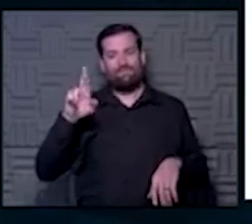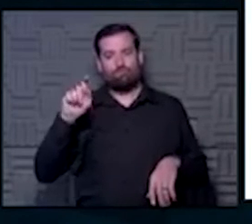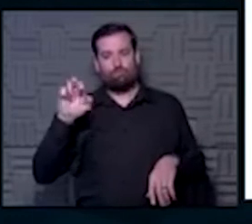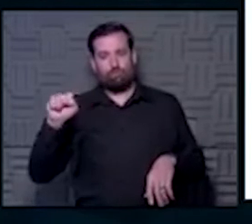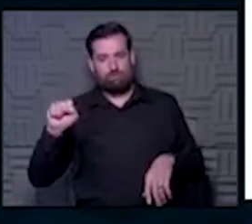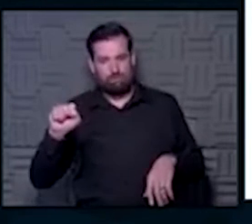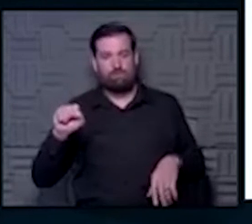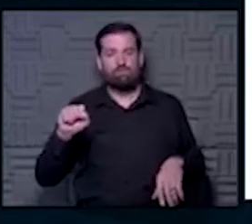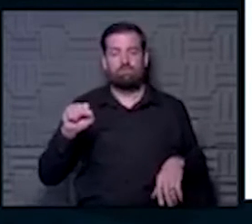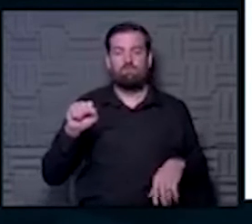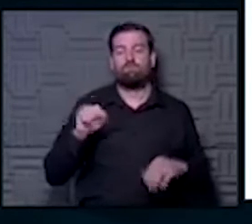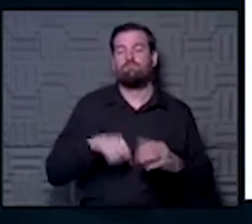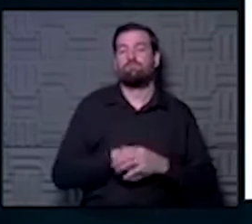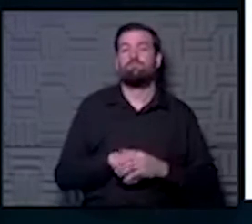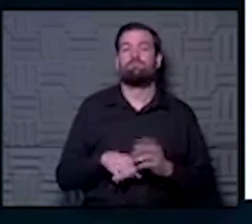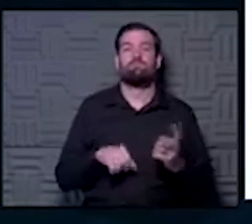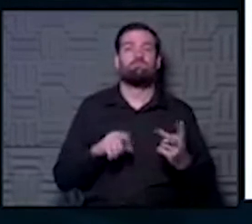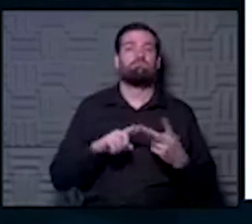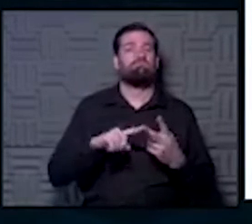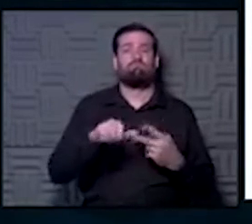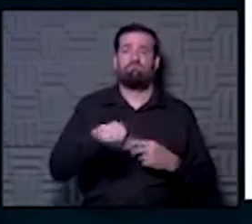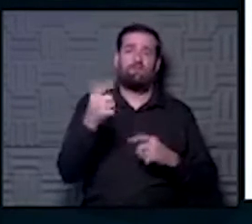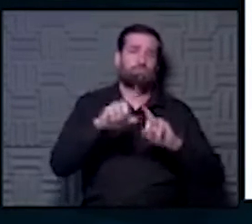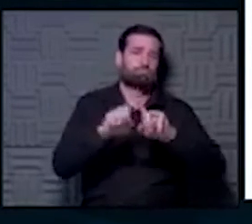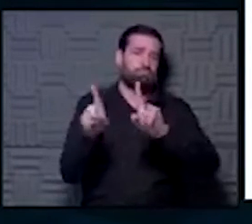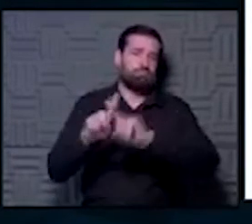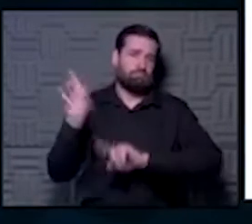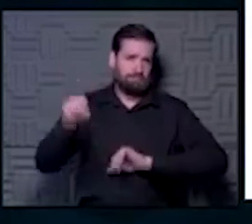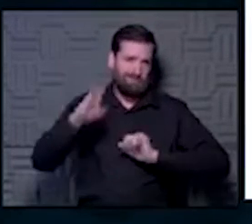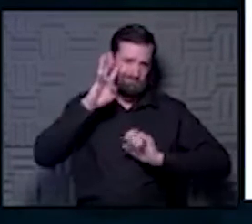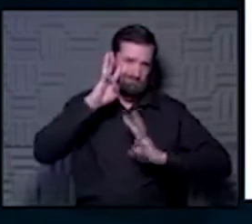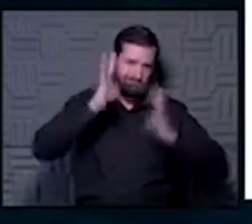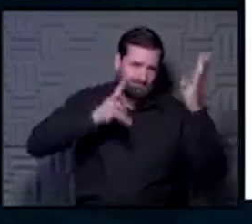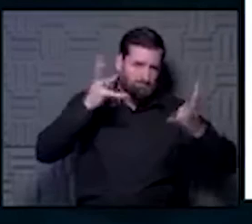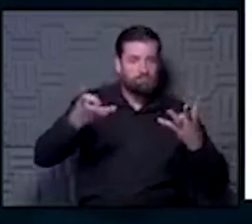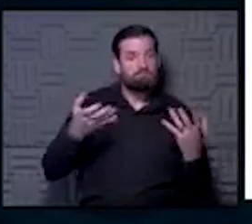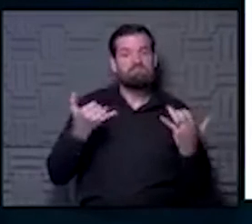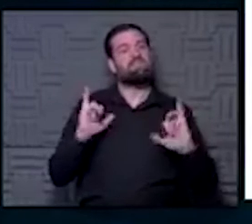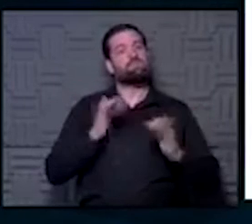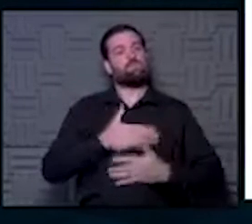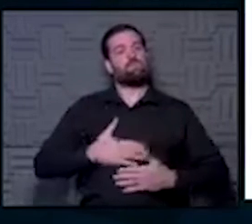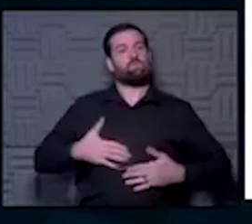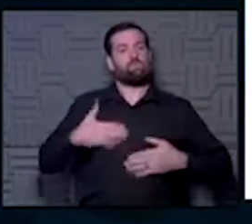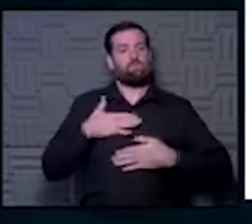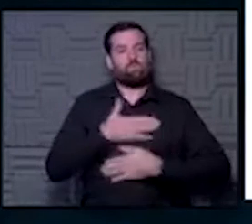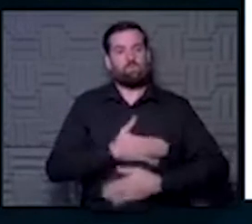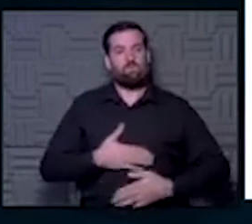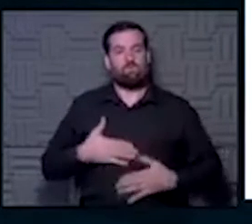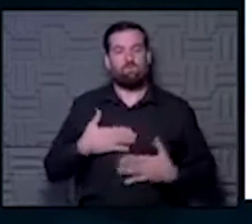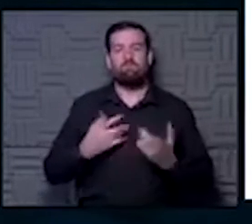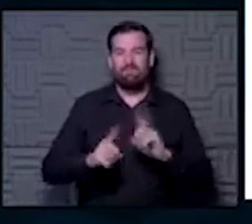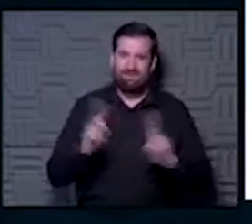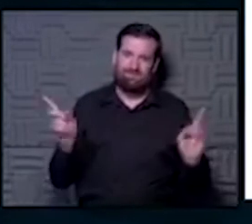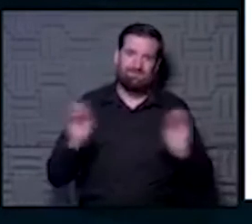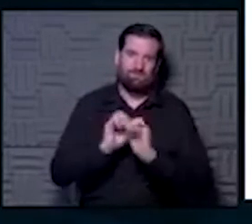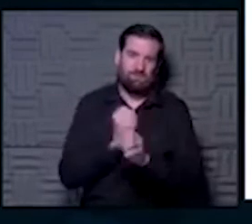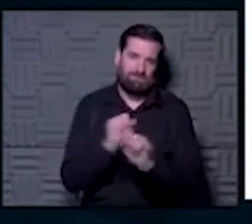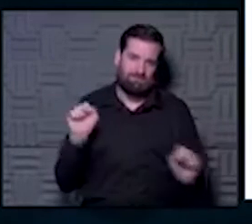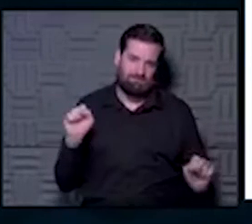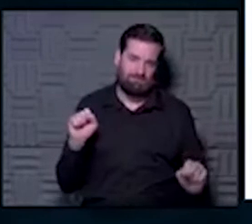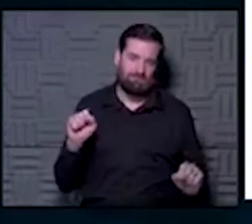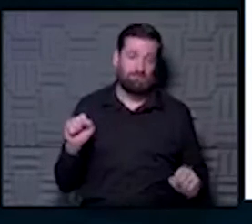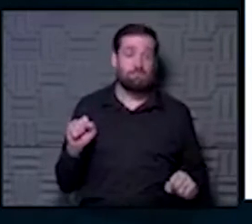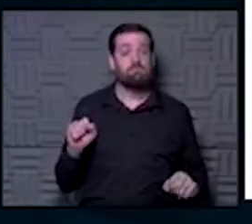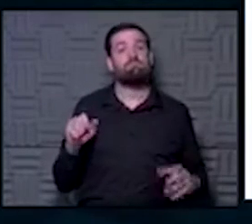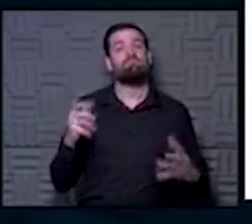about. And so there are other ways you can get creative to still enjoy the holiday but make things safer. And we